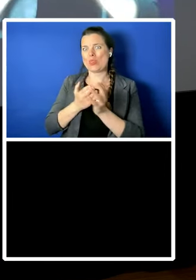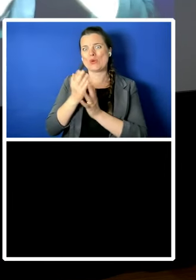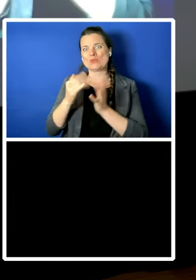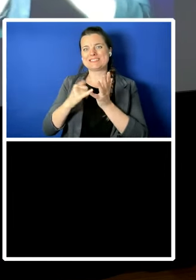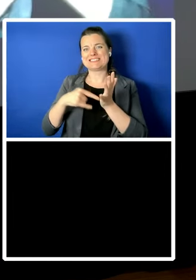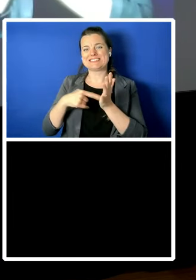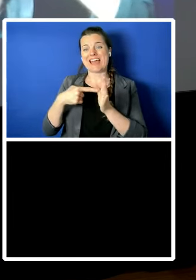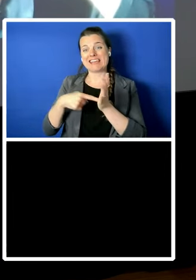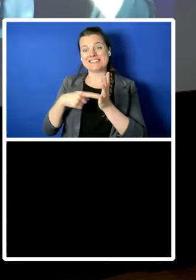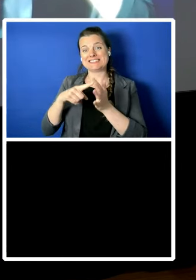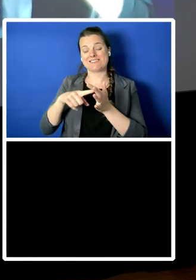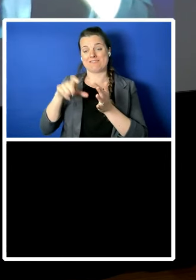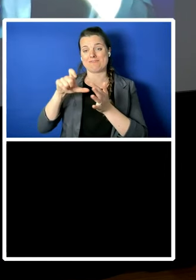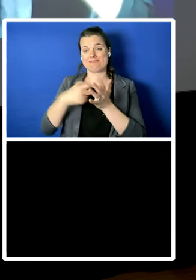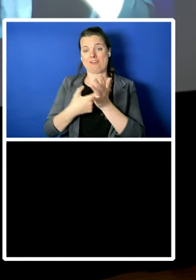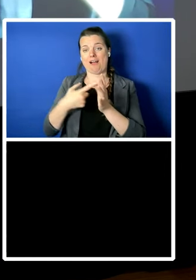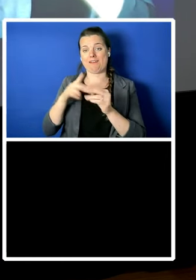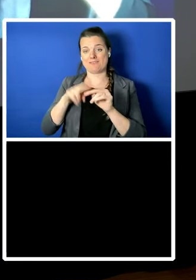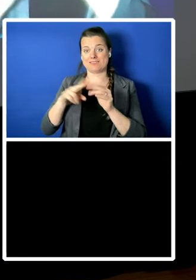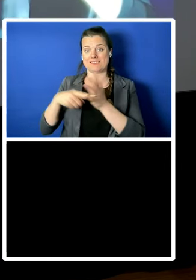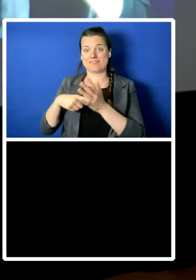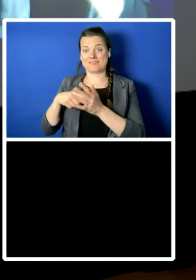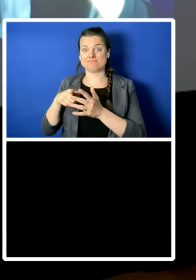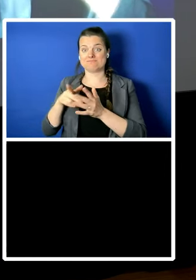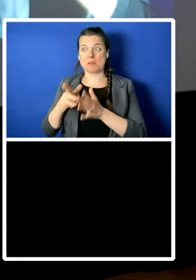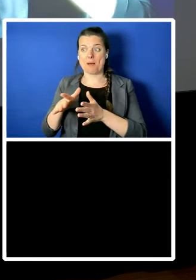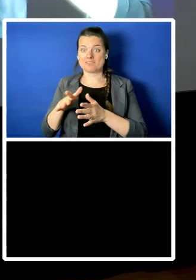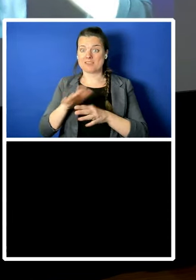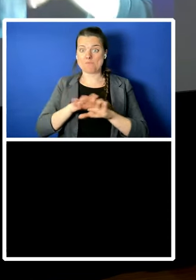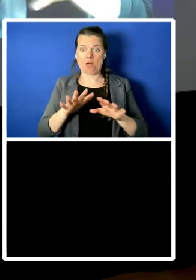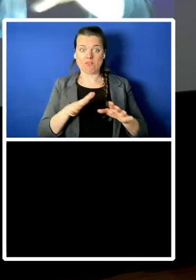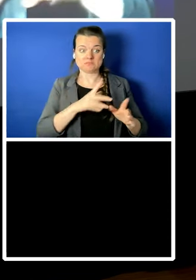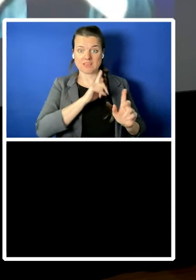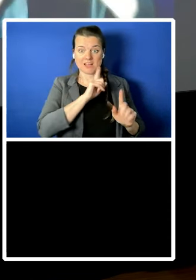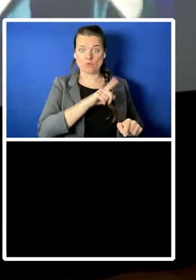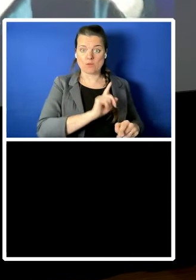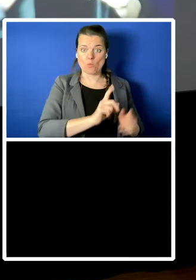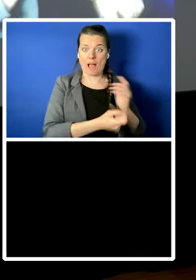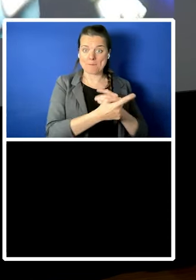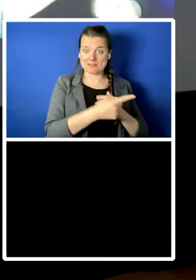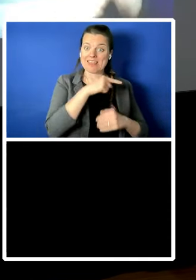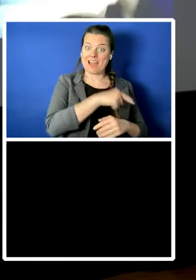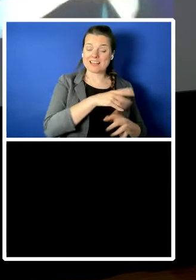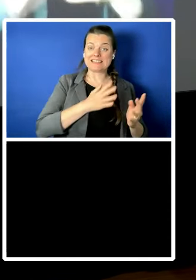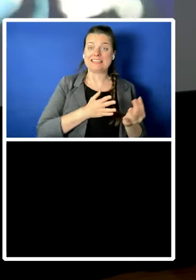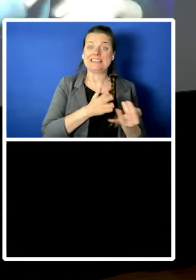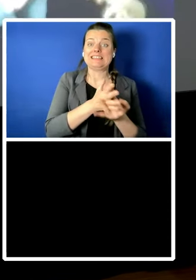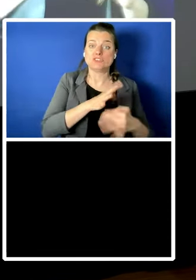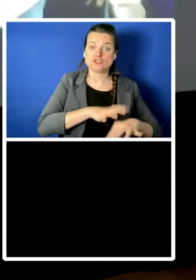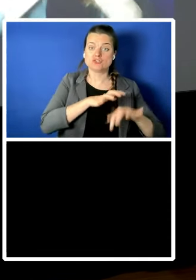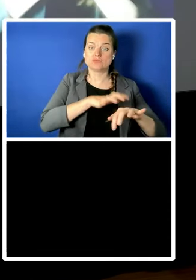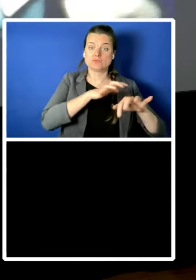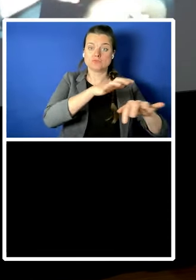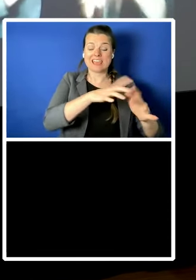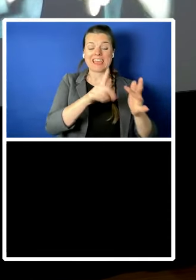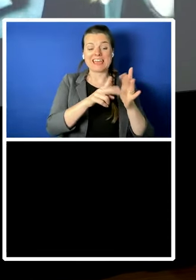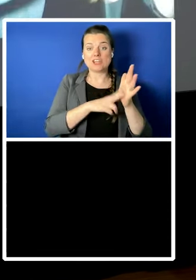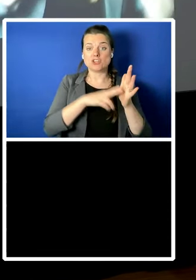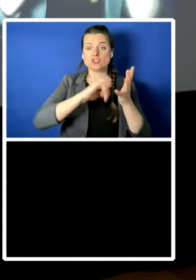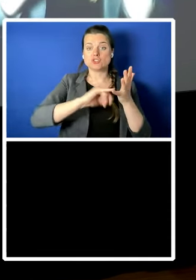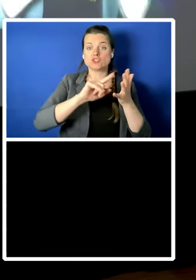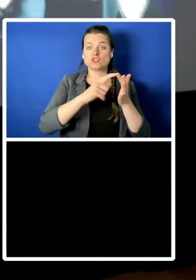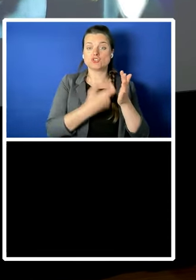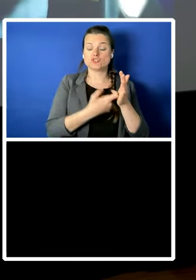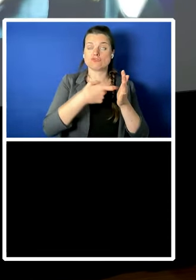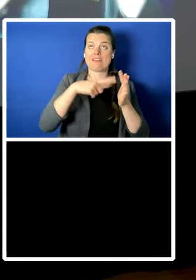what what happened in the past that insurrection in the capital was you know incited by him